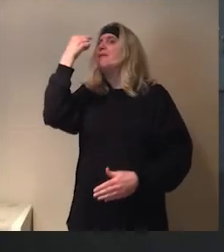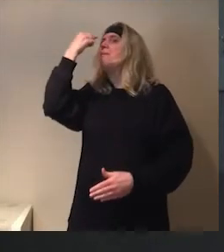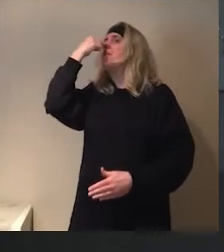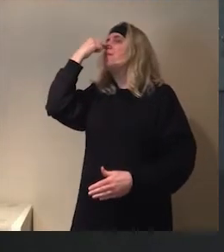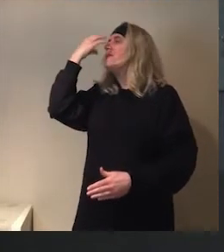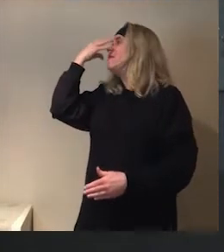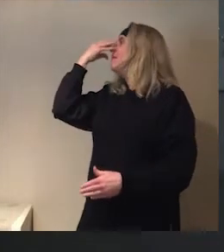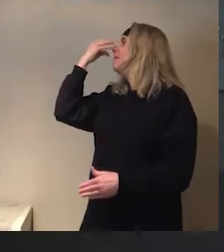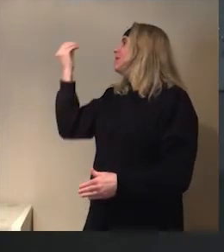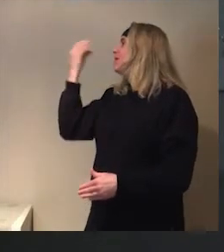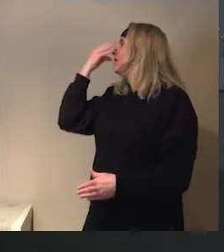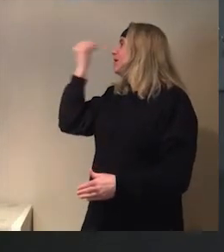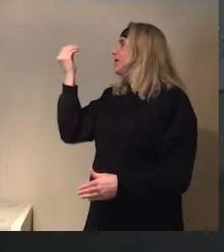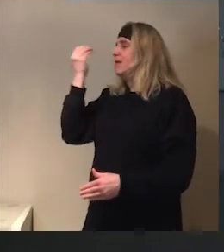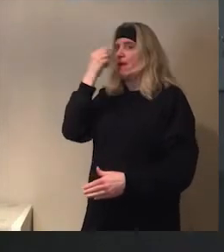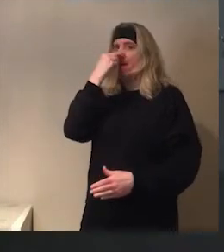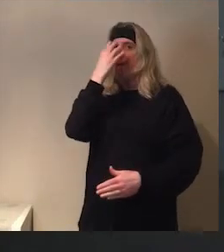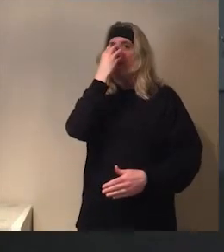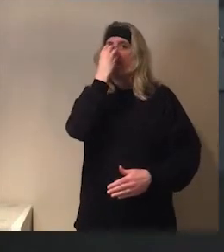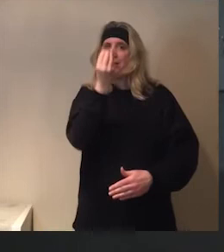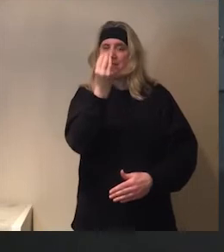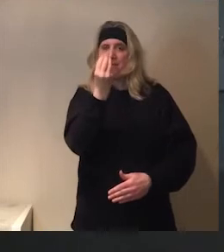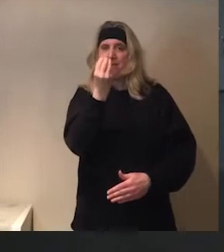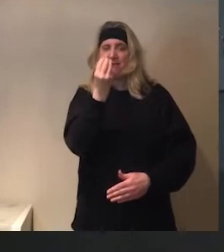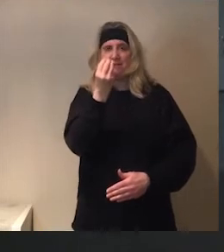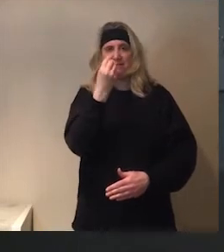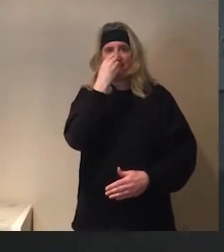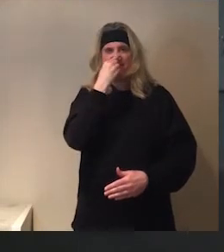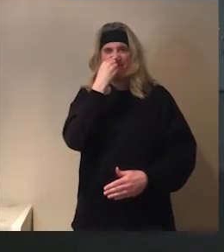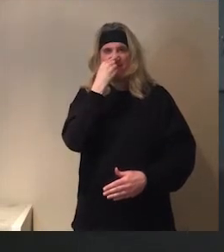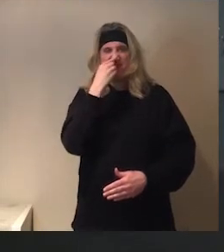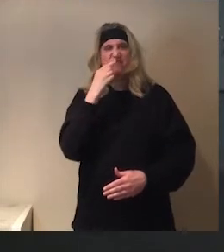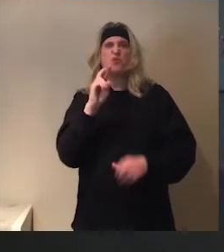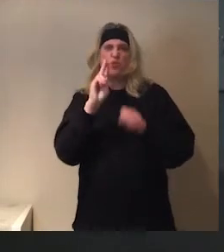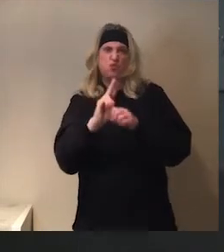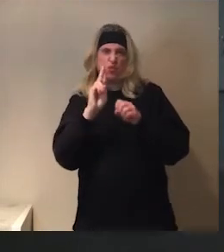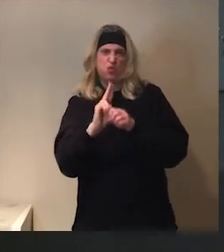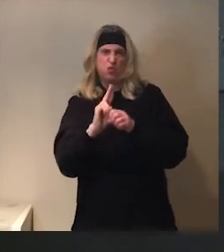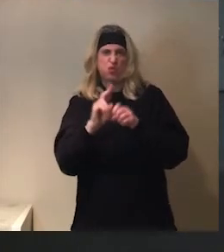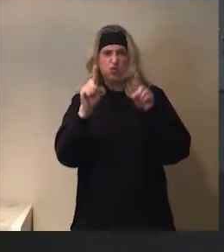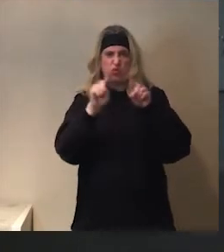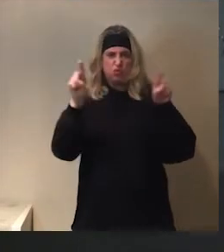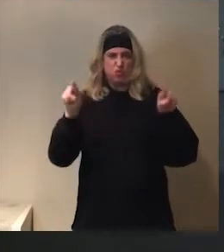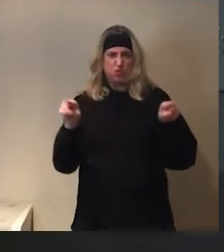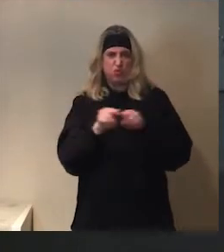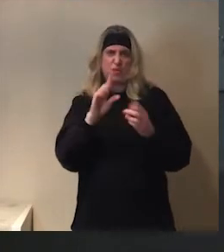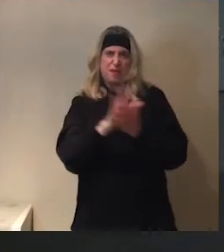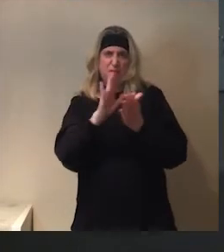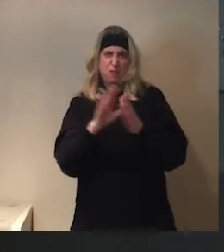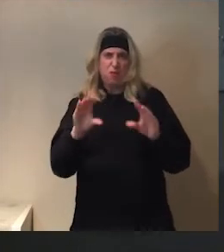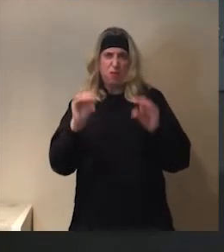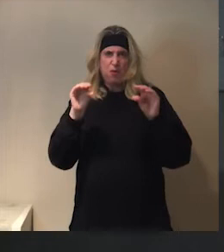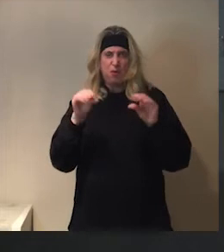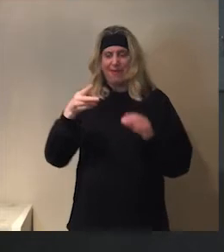Yeah. How could I forget it? For the beak, this is where the recycled cardboard comes handy. And I'm